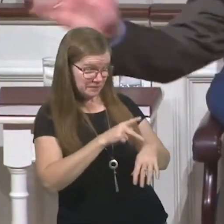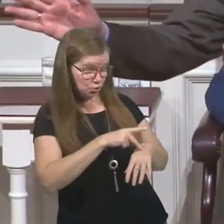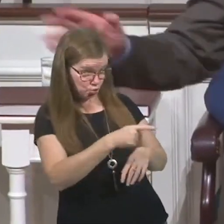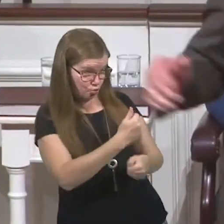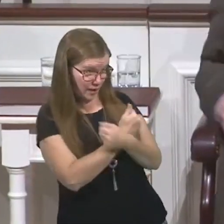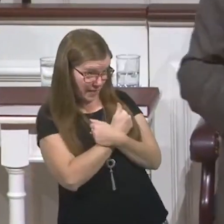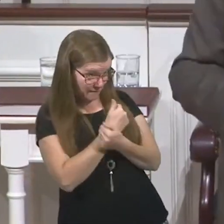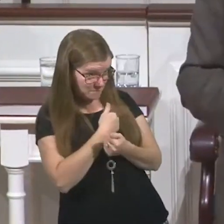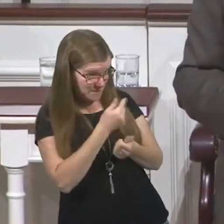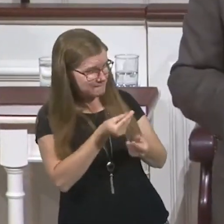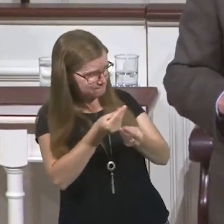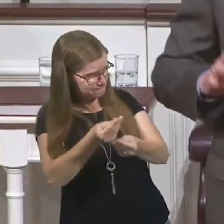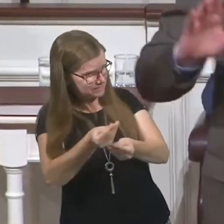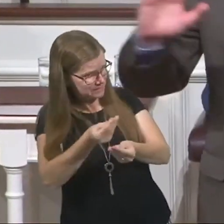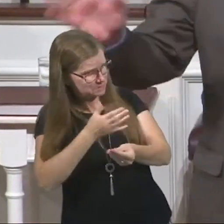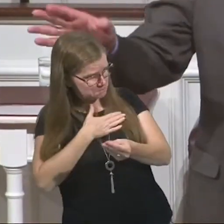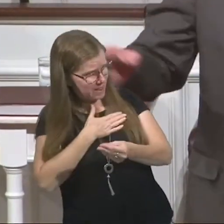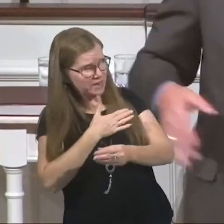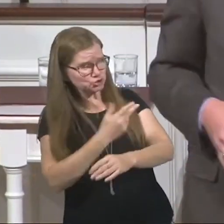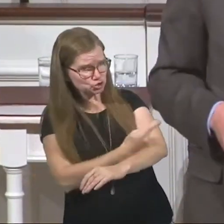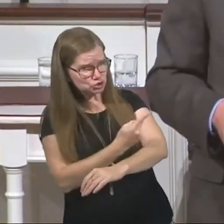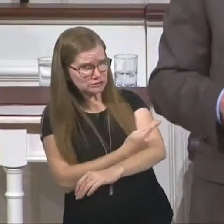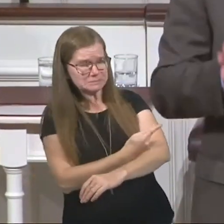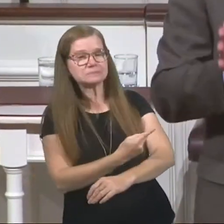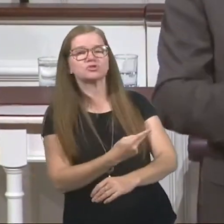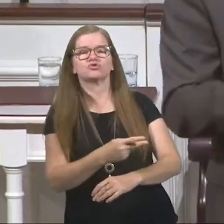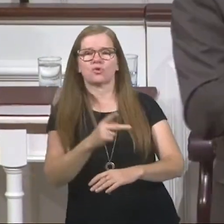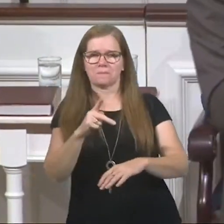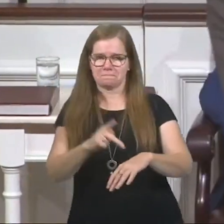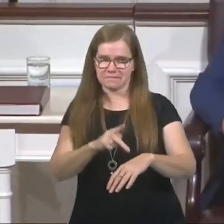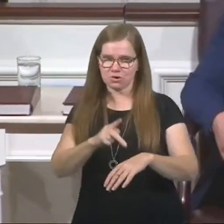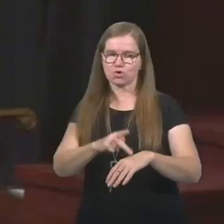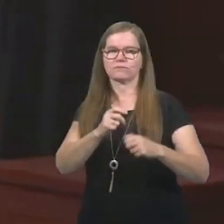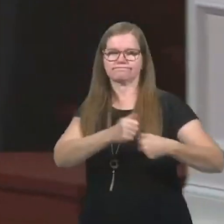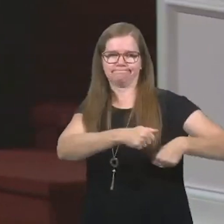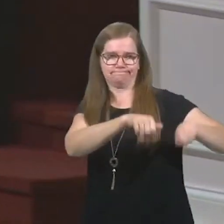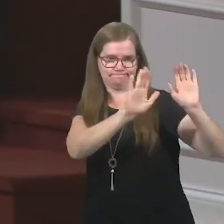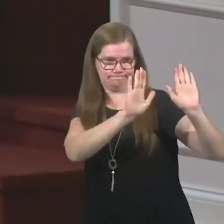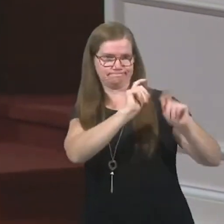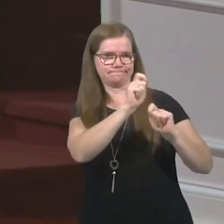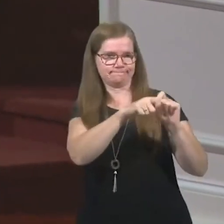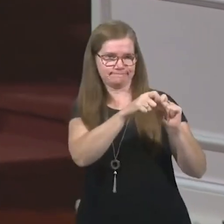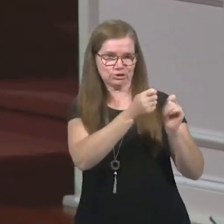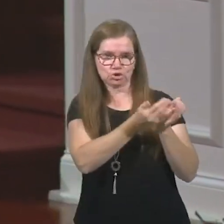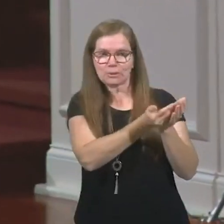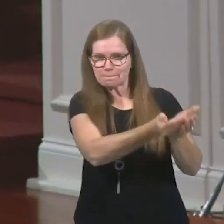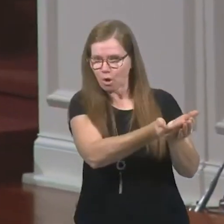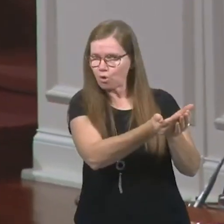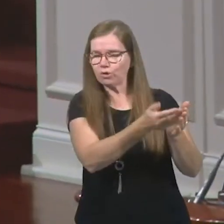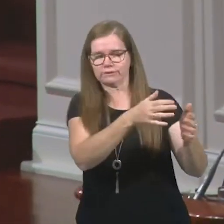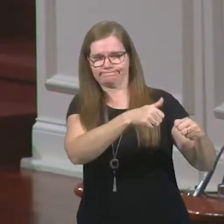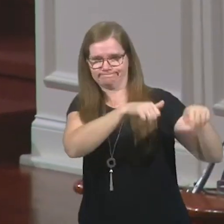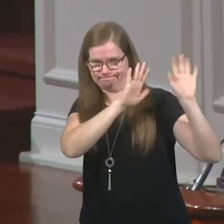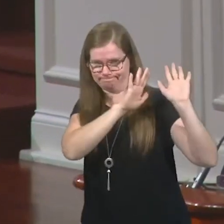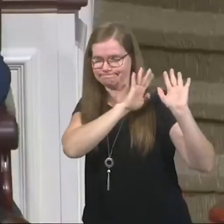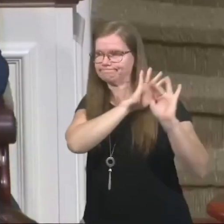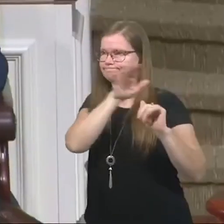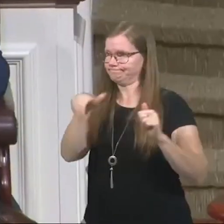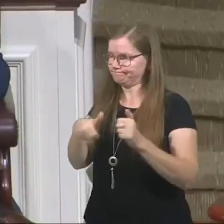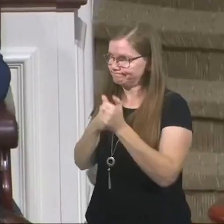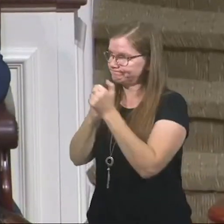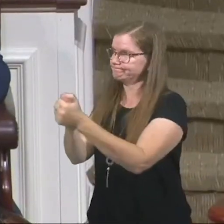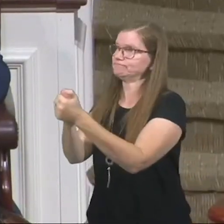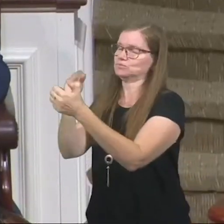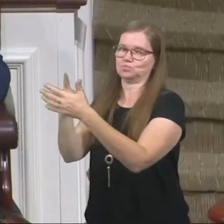left his fishing boats and his fishing business and began to do what God put him on the planet to do, and that was to